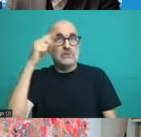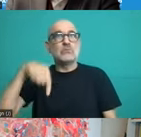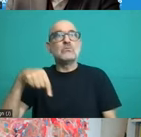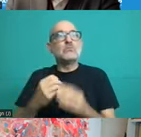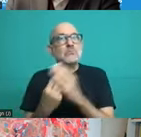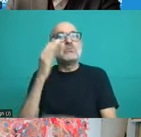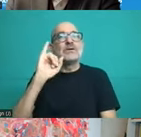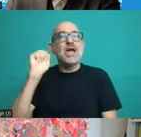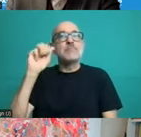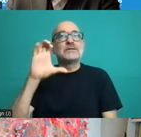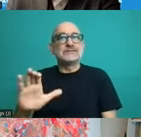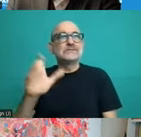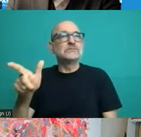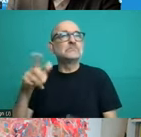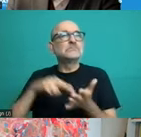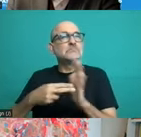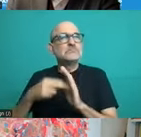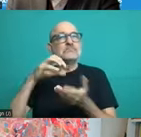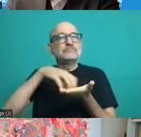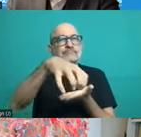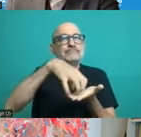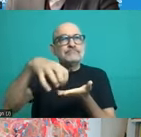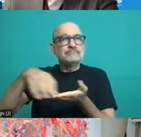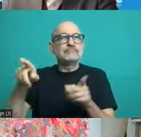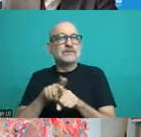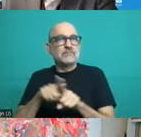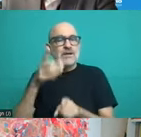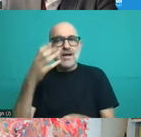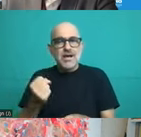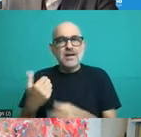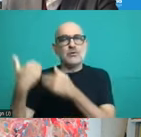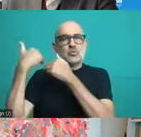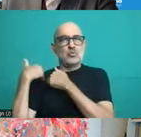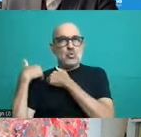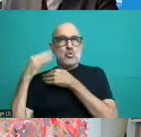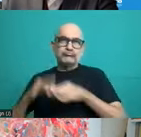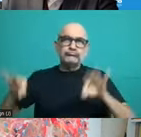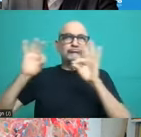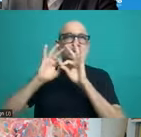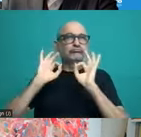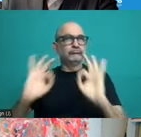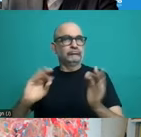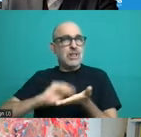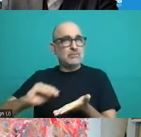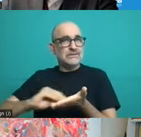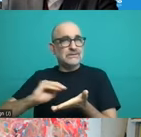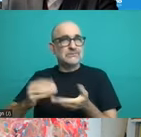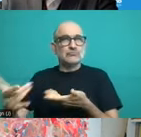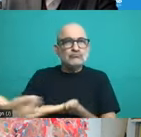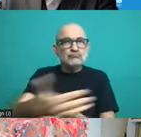a critical role in managing resources from contributive funds.